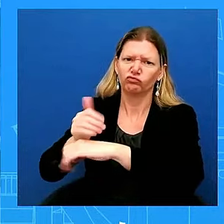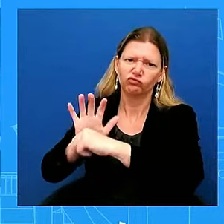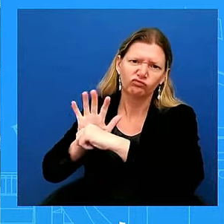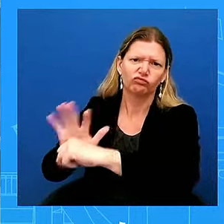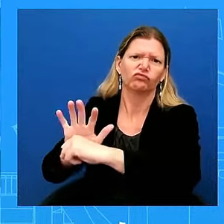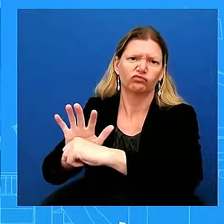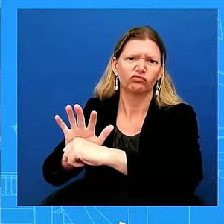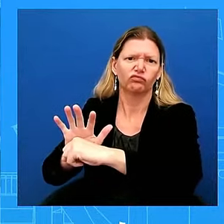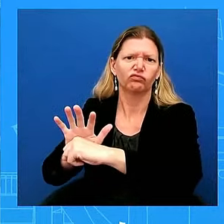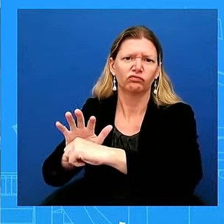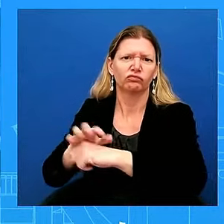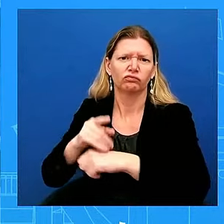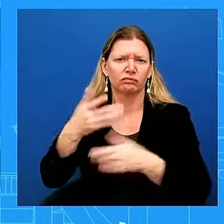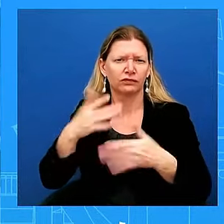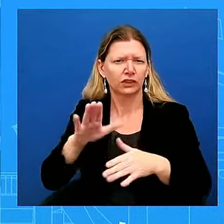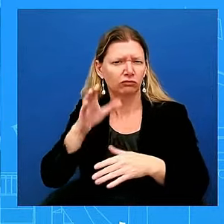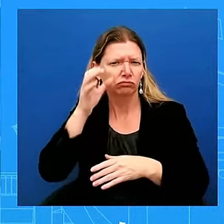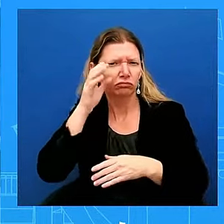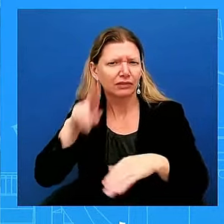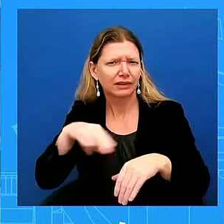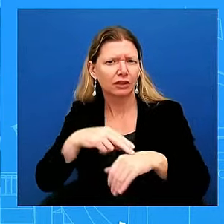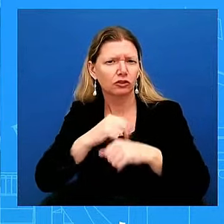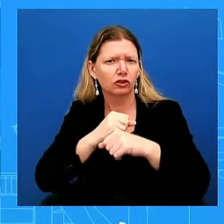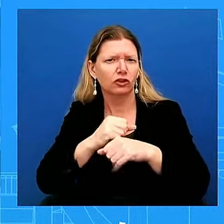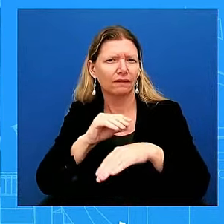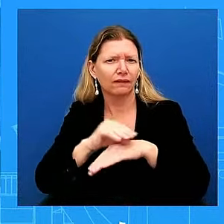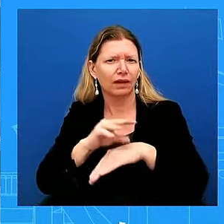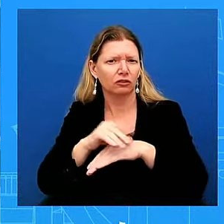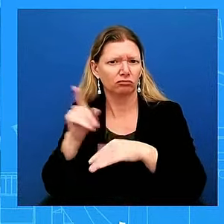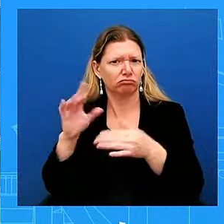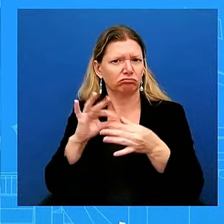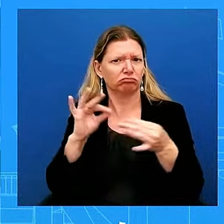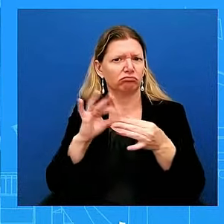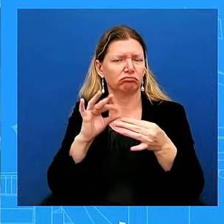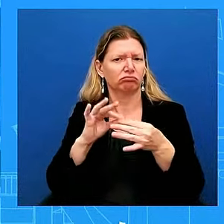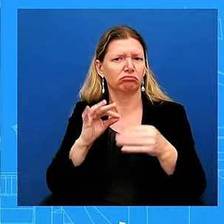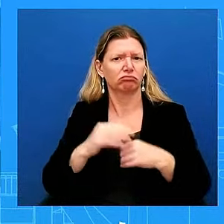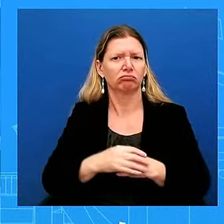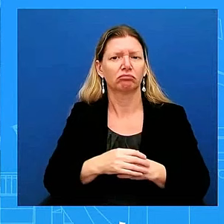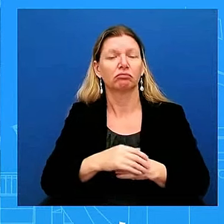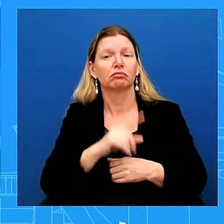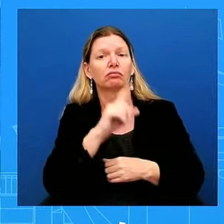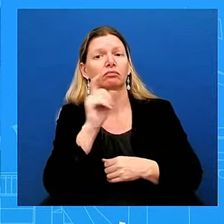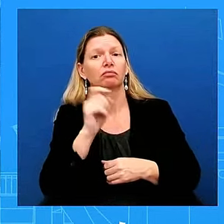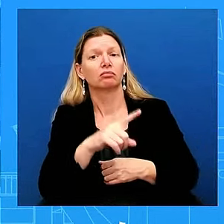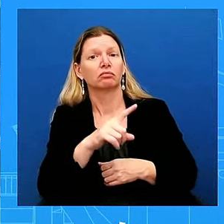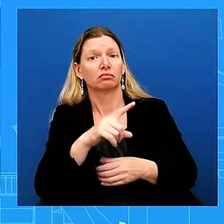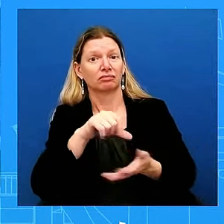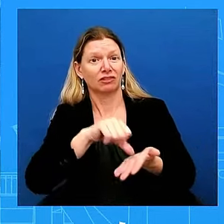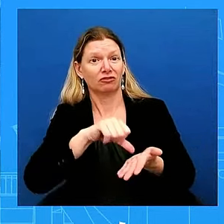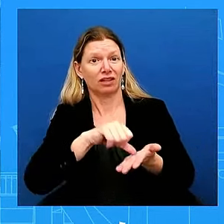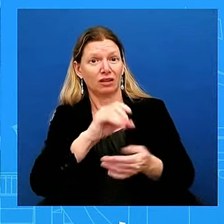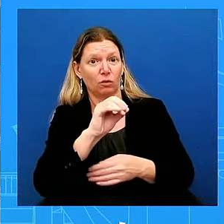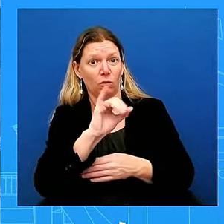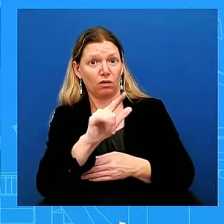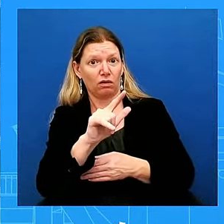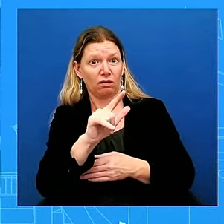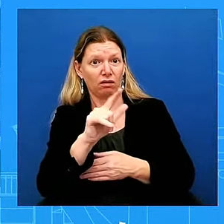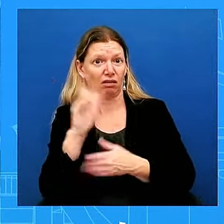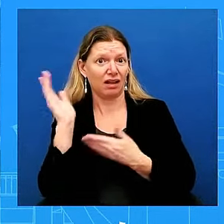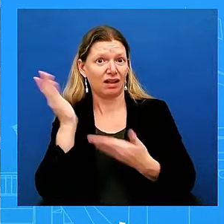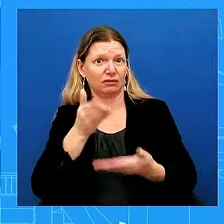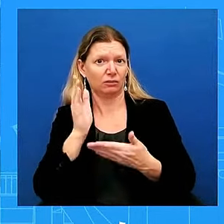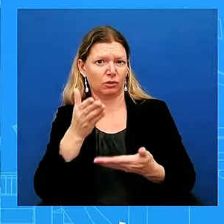oil – Iran's oil exports have reached record levels now. One report showing 3.2 million barrels per day, according to